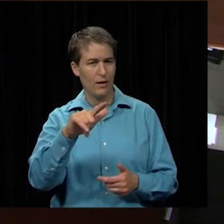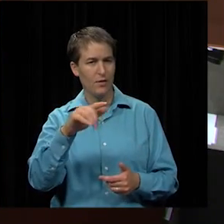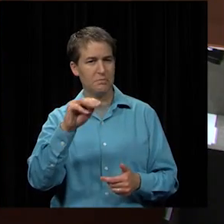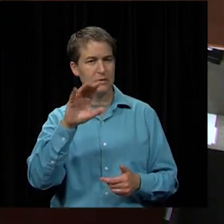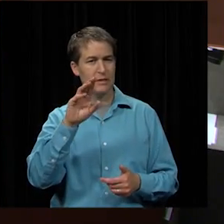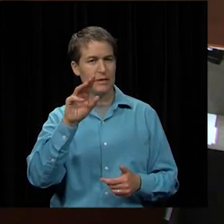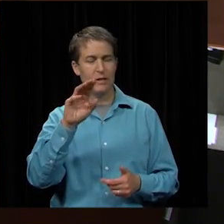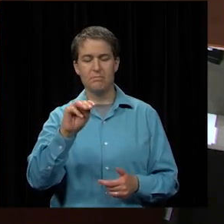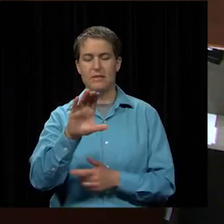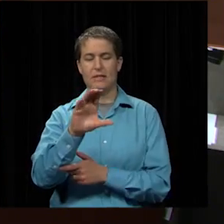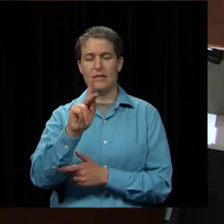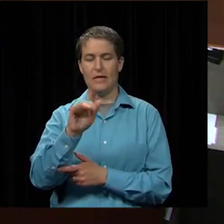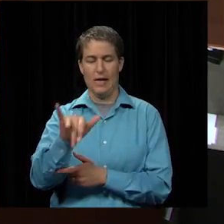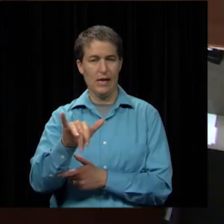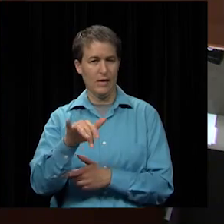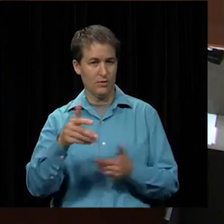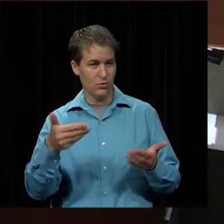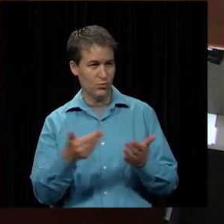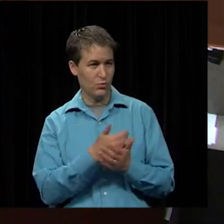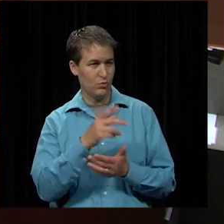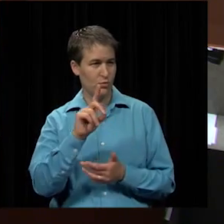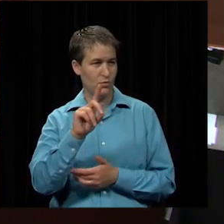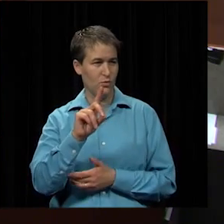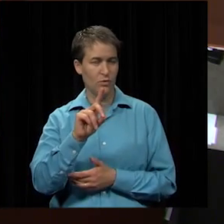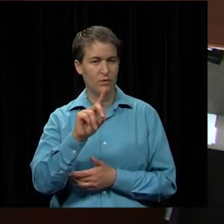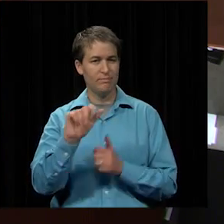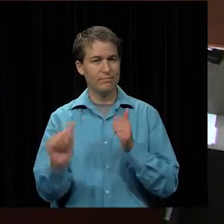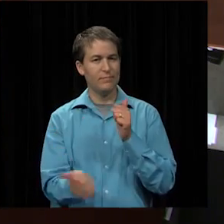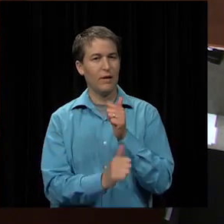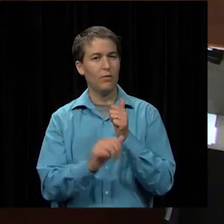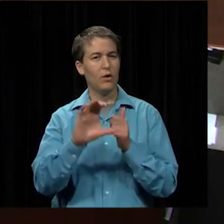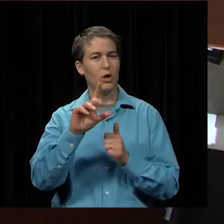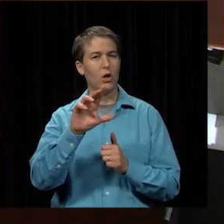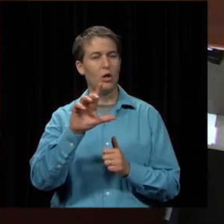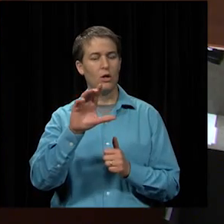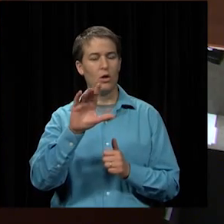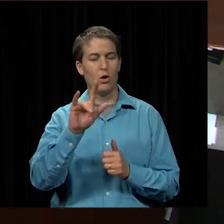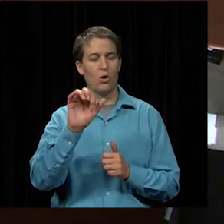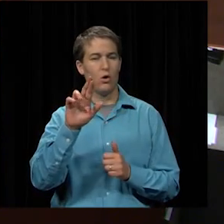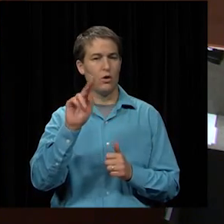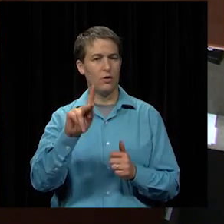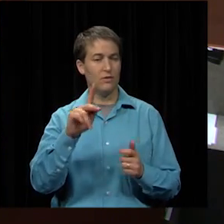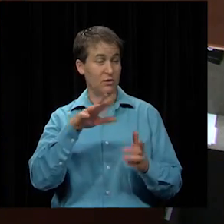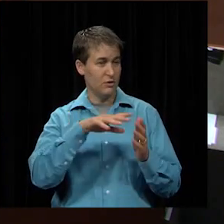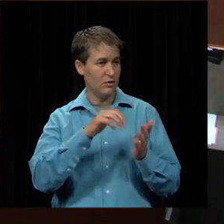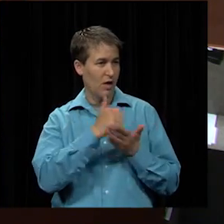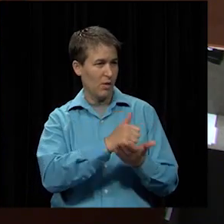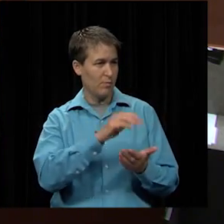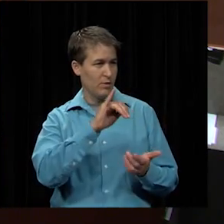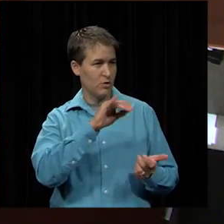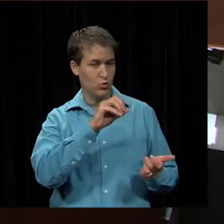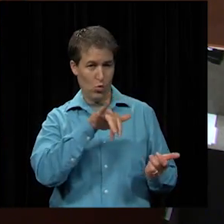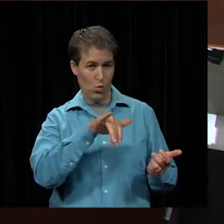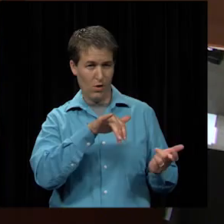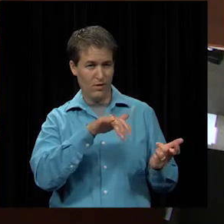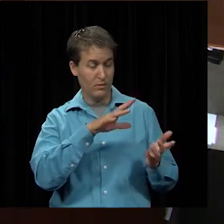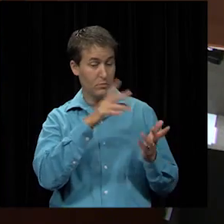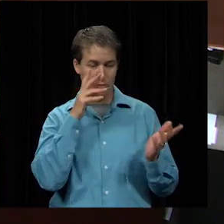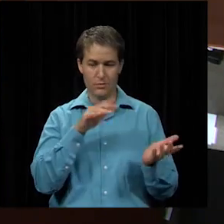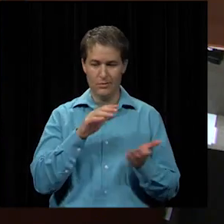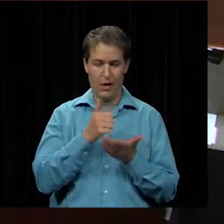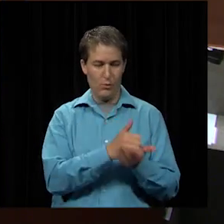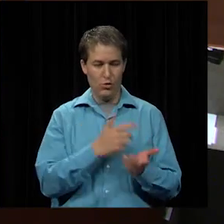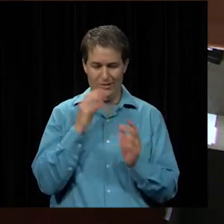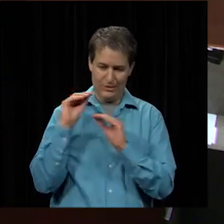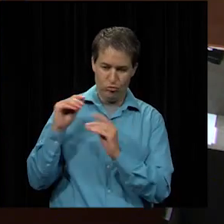today she is our new deputy clerk and is helping our wonderful joy learn the ropes and joy's teaching her so thank you we're glad to